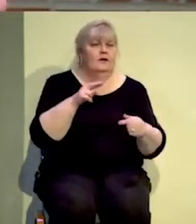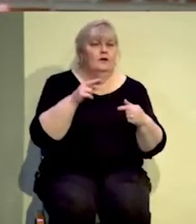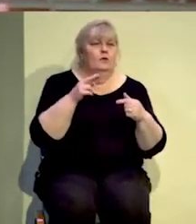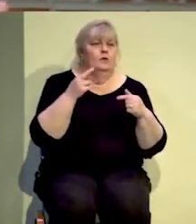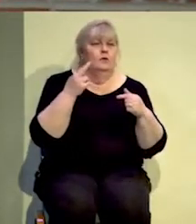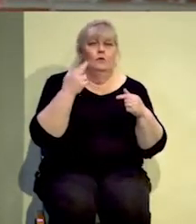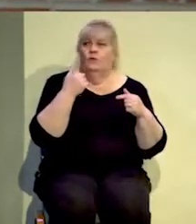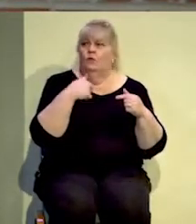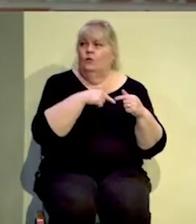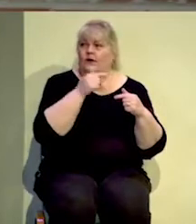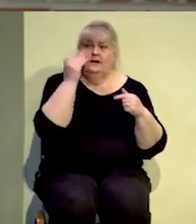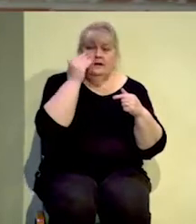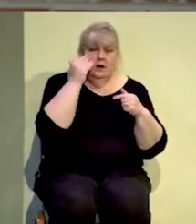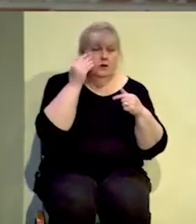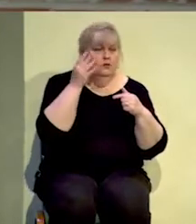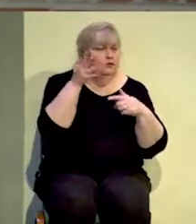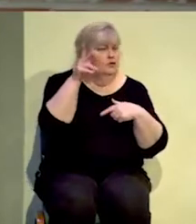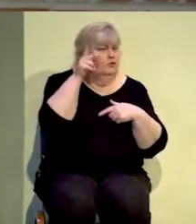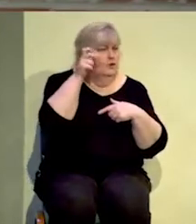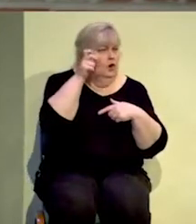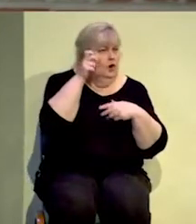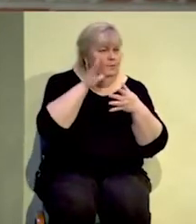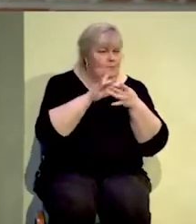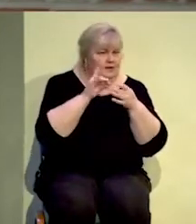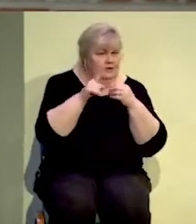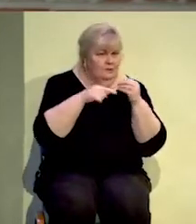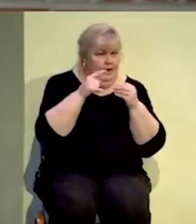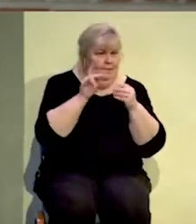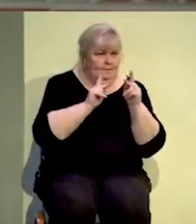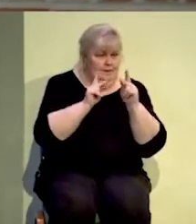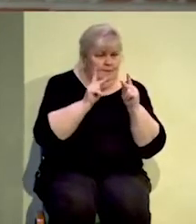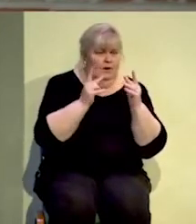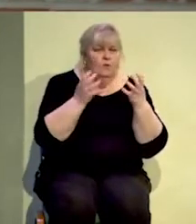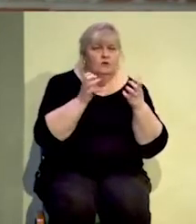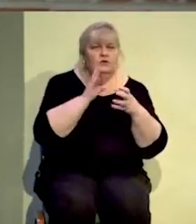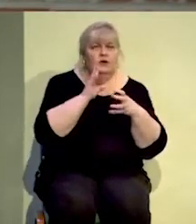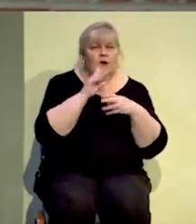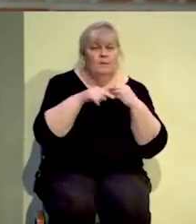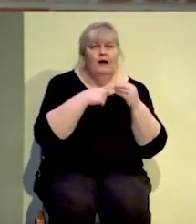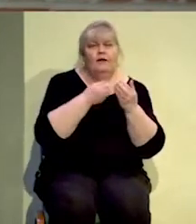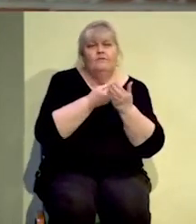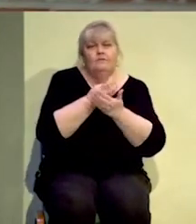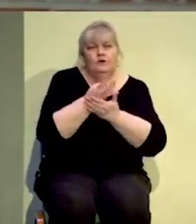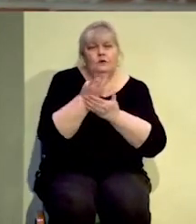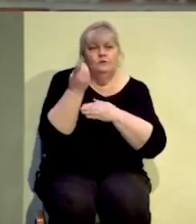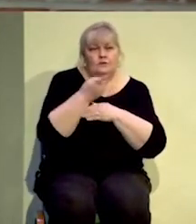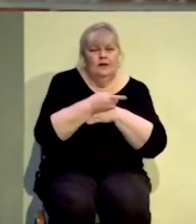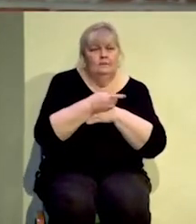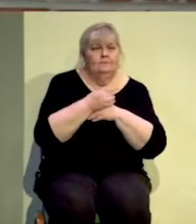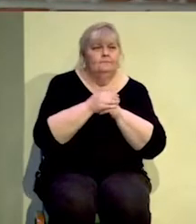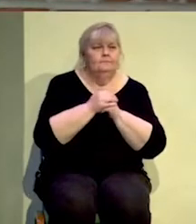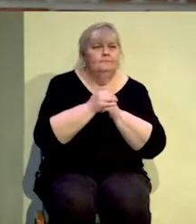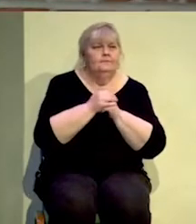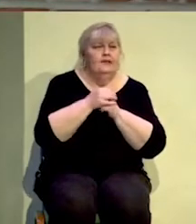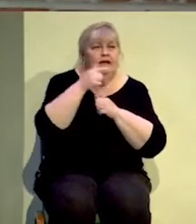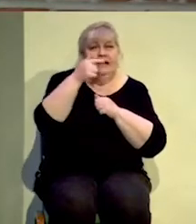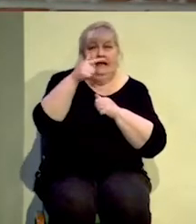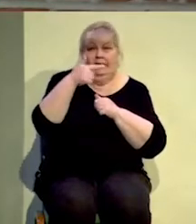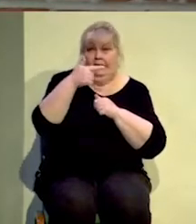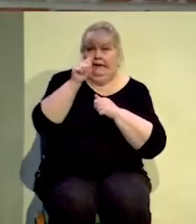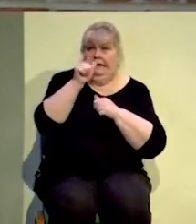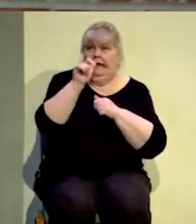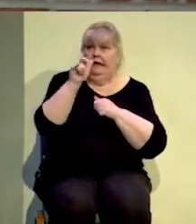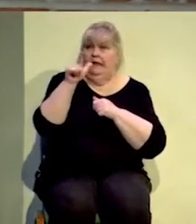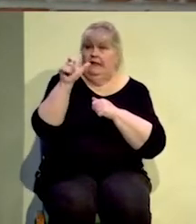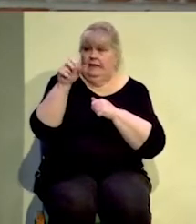Sunday school in the past. You've heard sermons about them. But let me give you just a few to help jog our memory. The Galileans